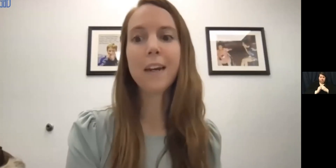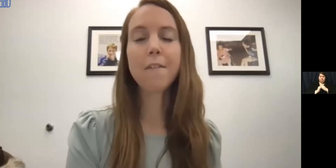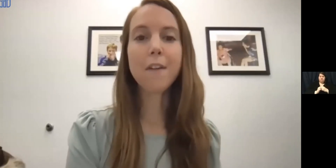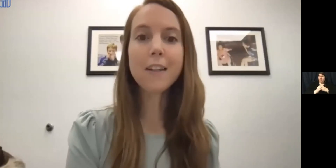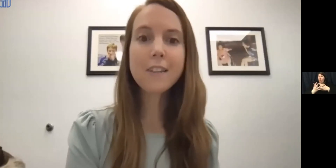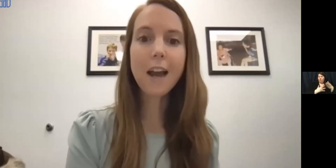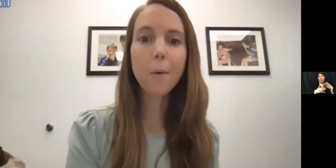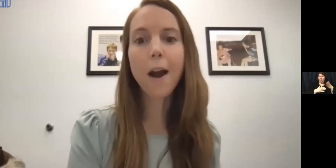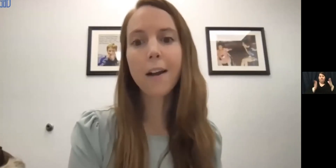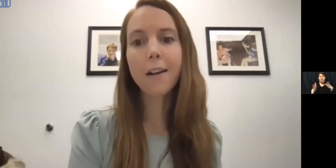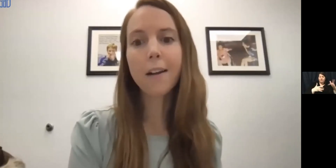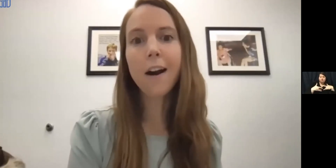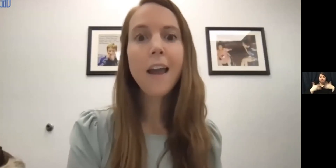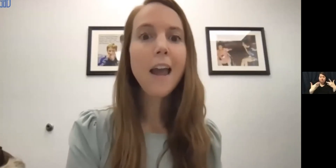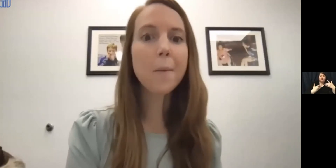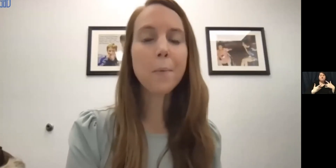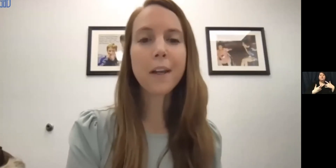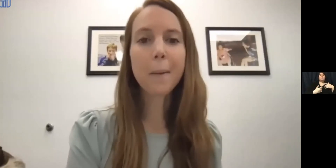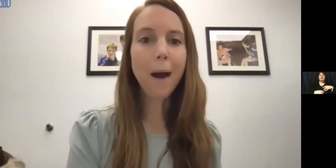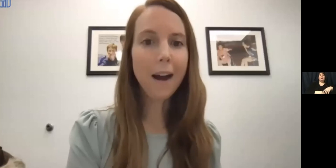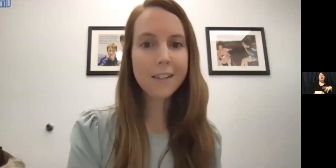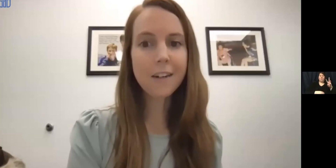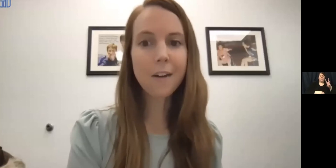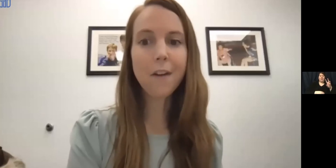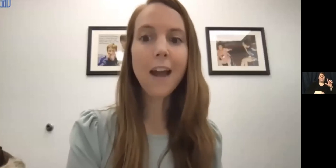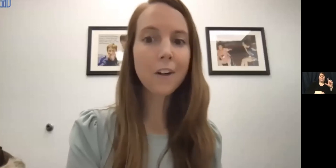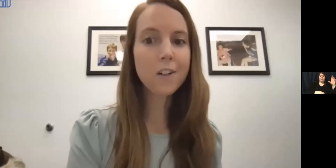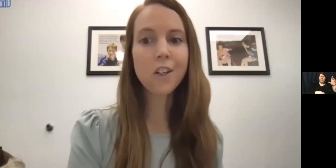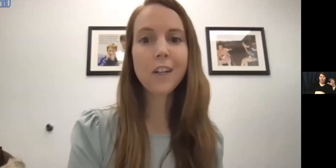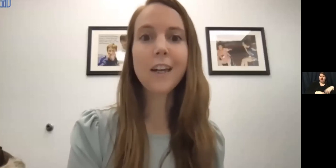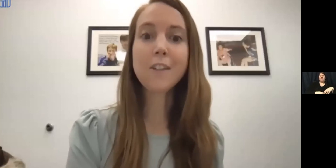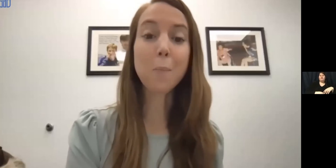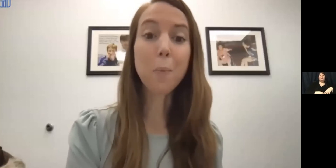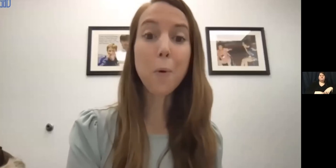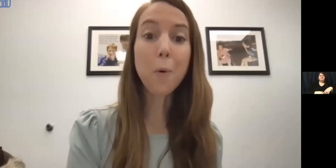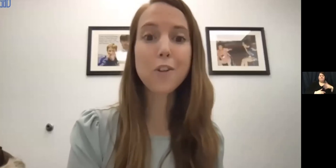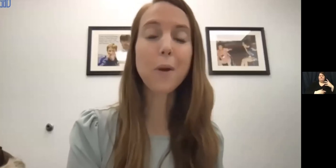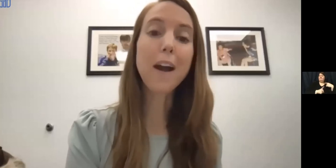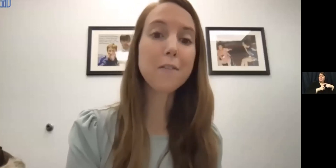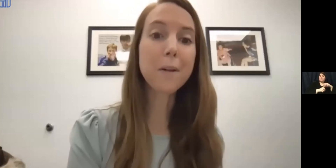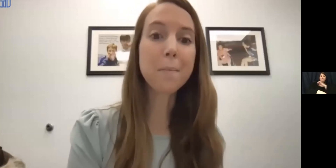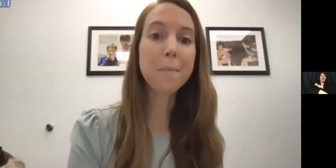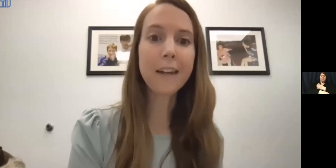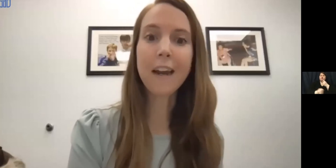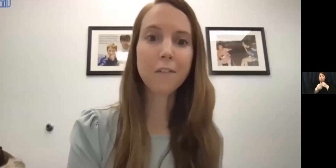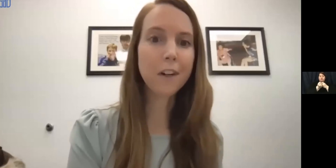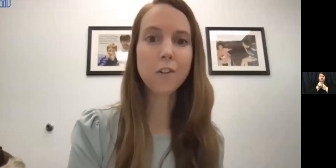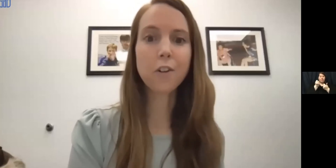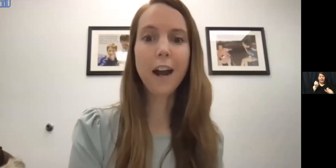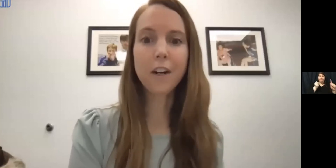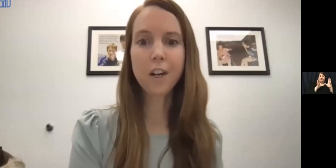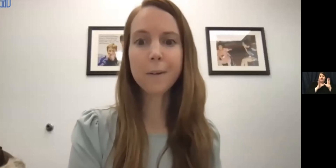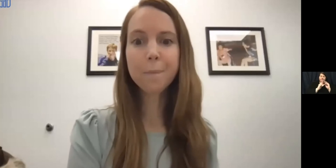planning events at YLR and bringing positive energy and support to every meeting and